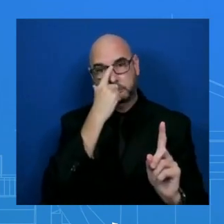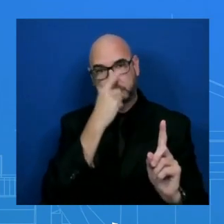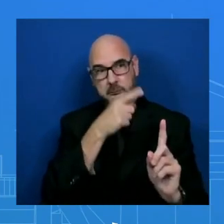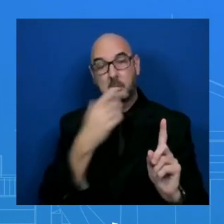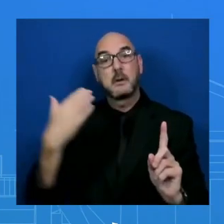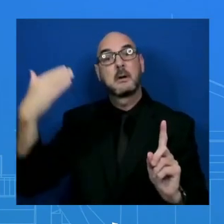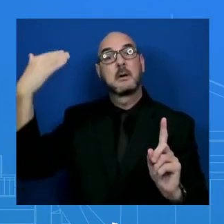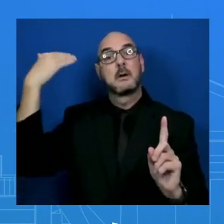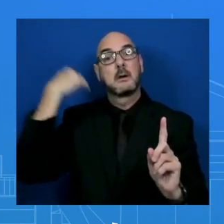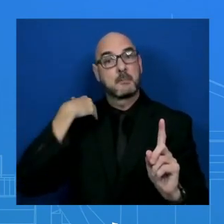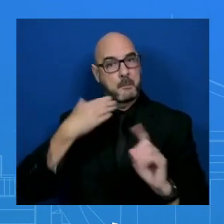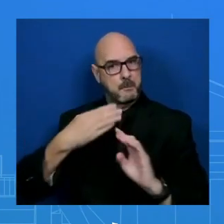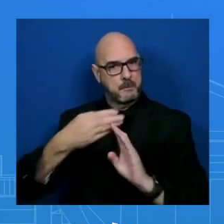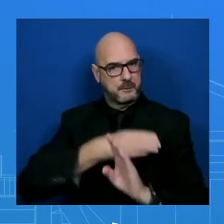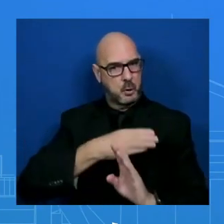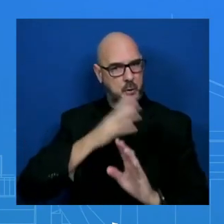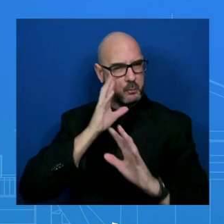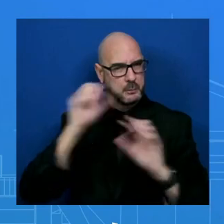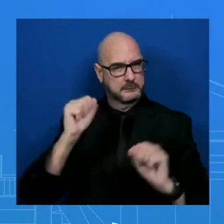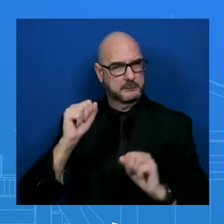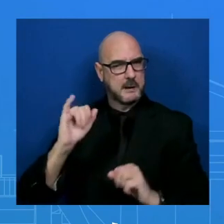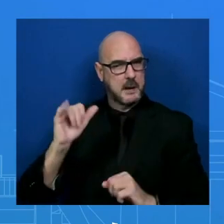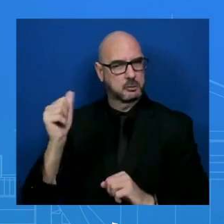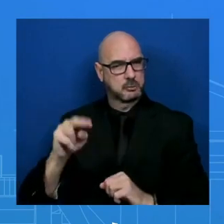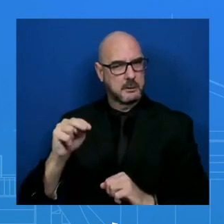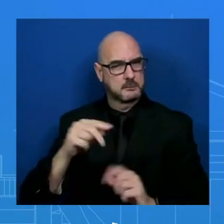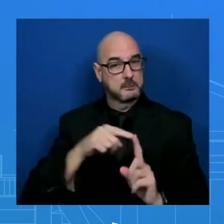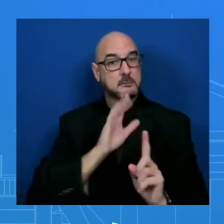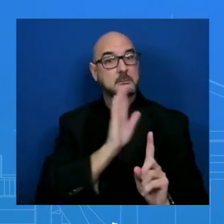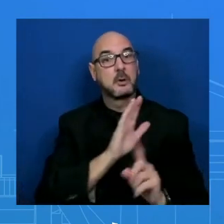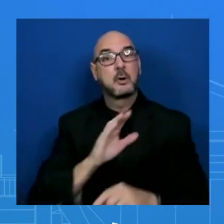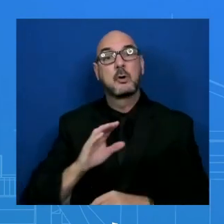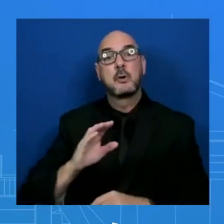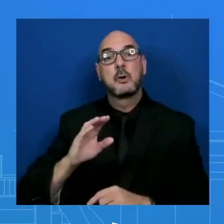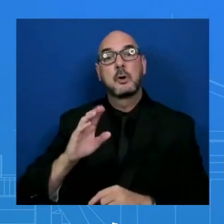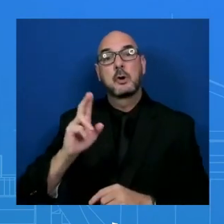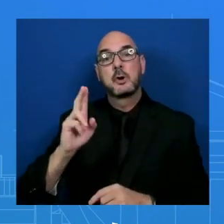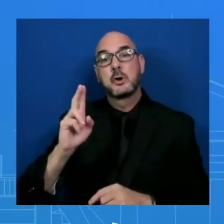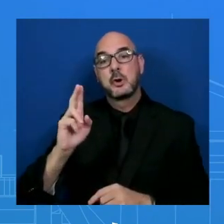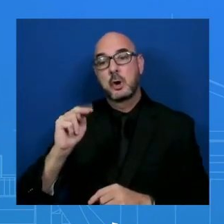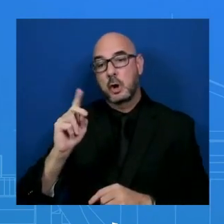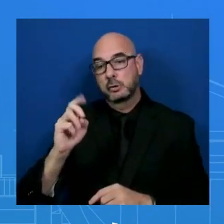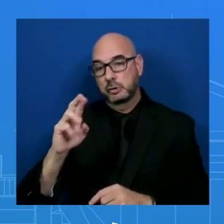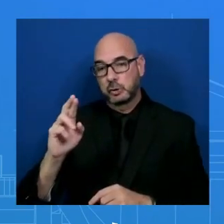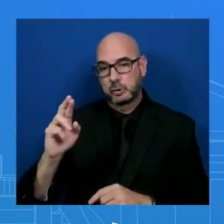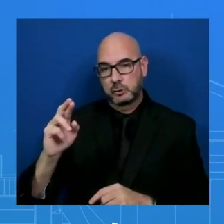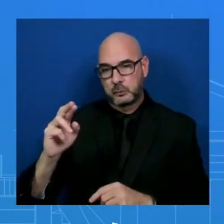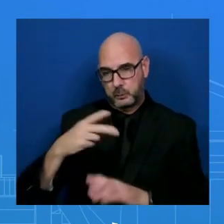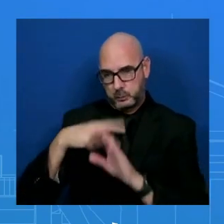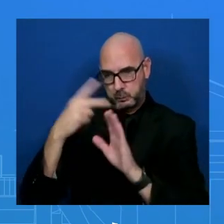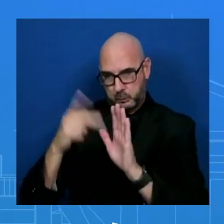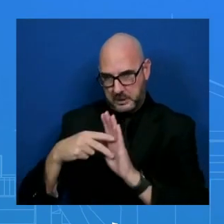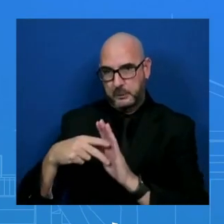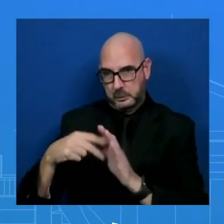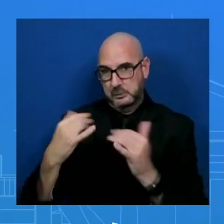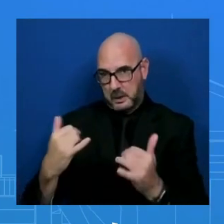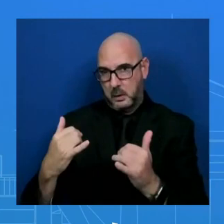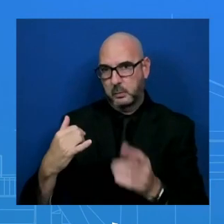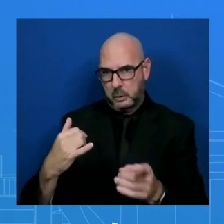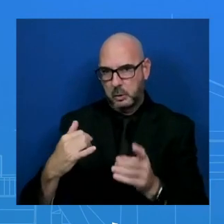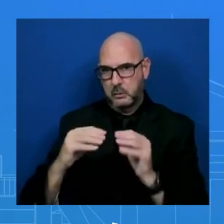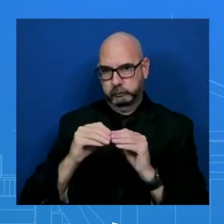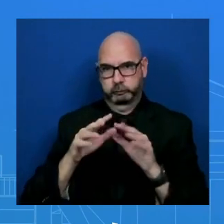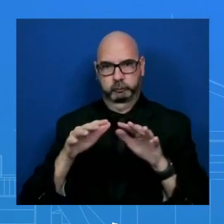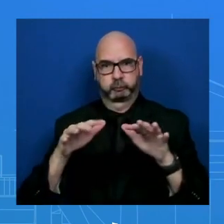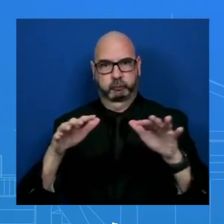Iran's nuclear program was in a box. The last guy let it out of the box. We are now trying to manage the results of that decision,